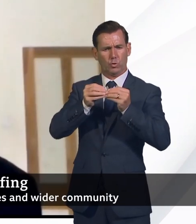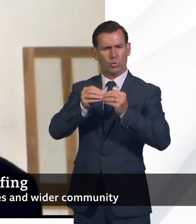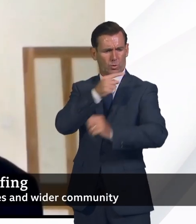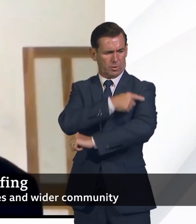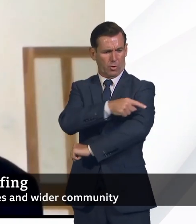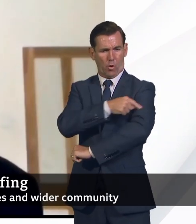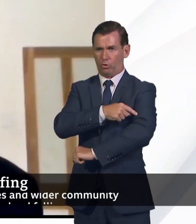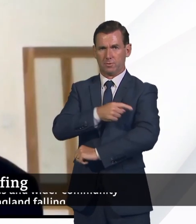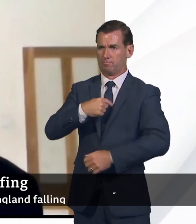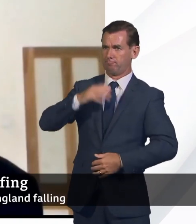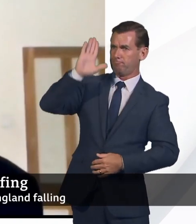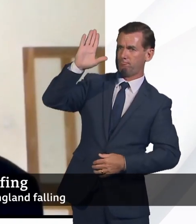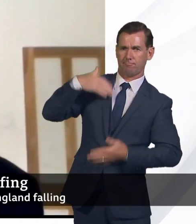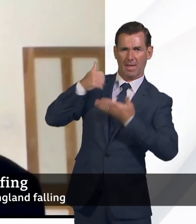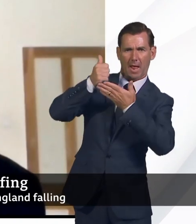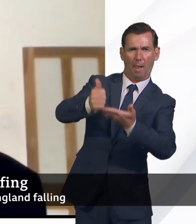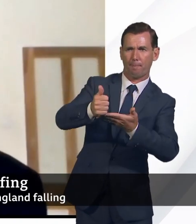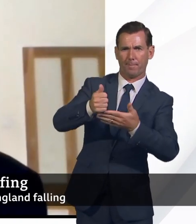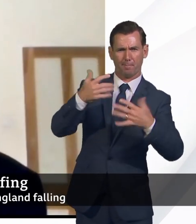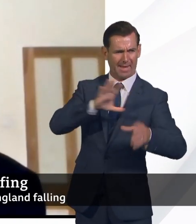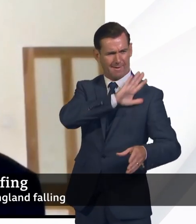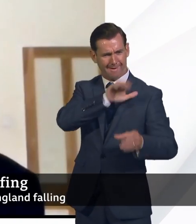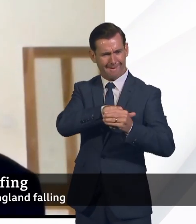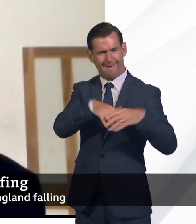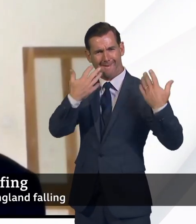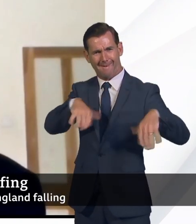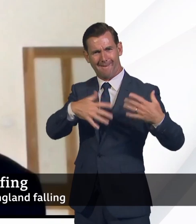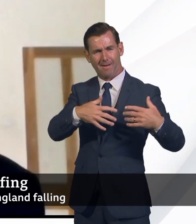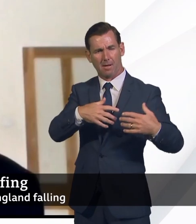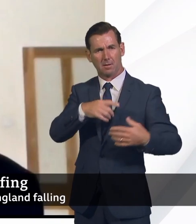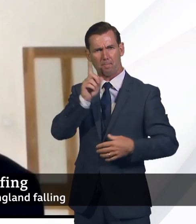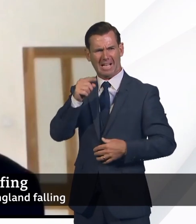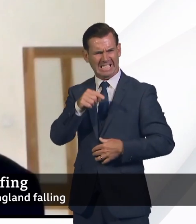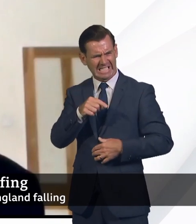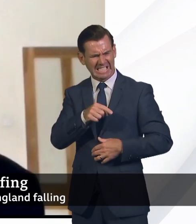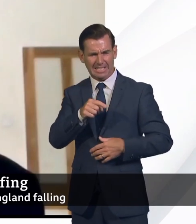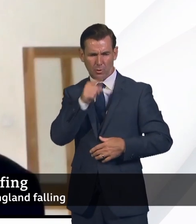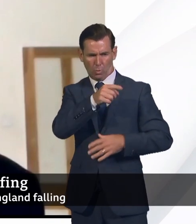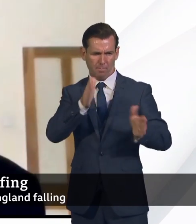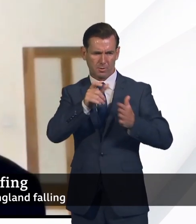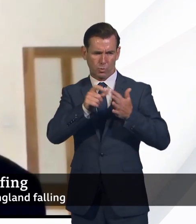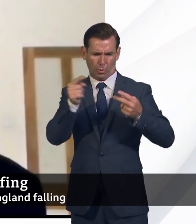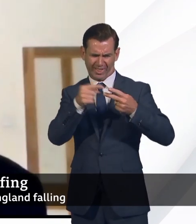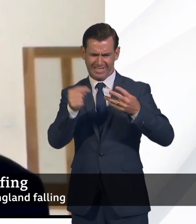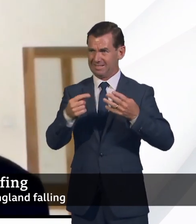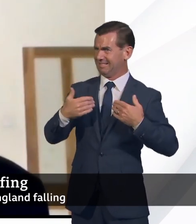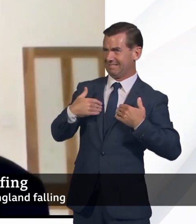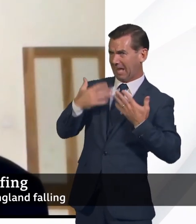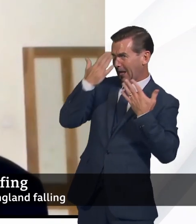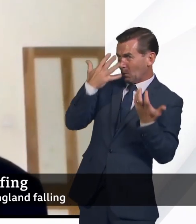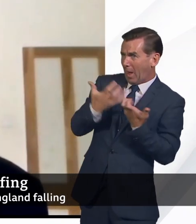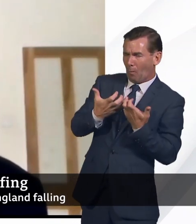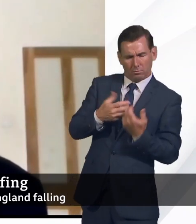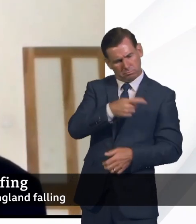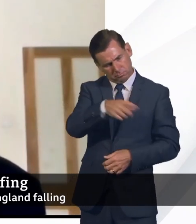frontline in response to COVID-19 are being asked to carry out duties beyond their level of competence. Is this acceptable?